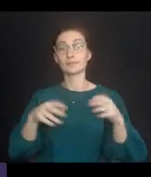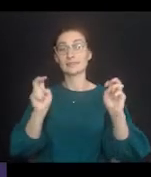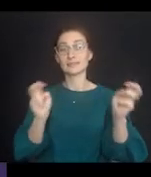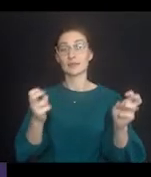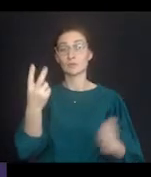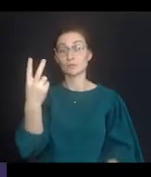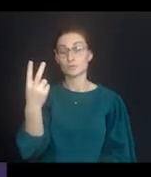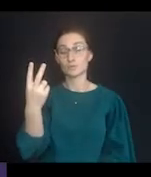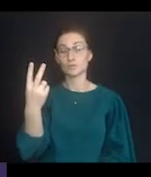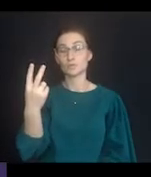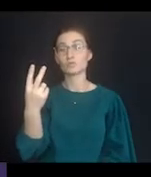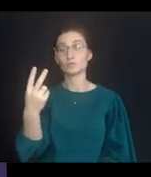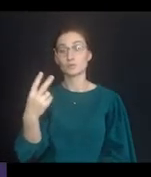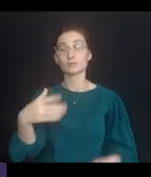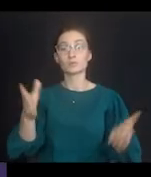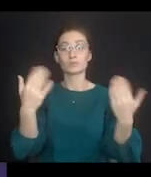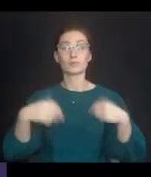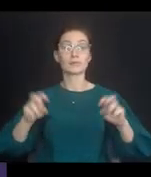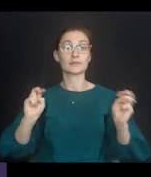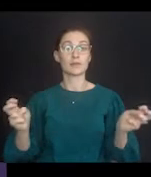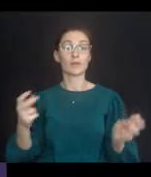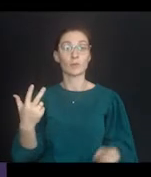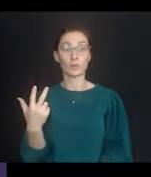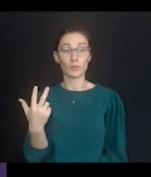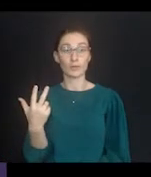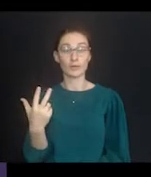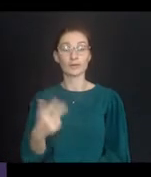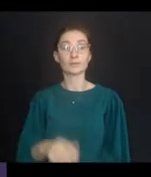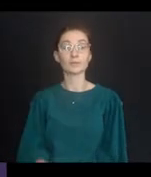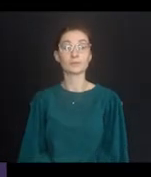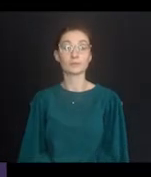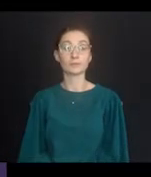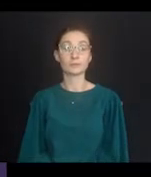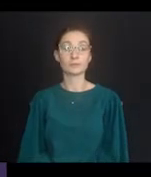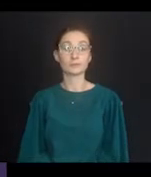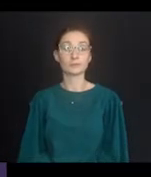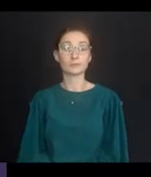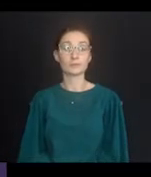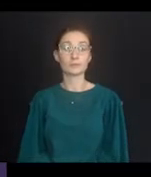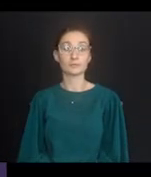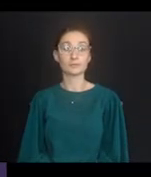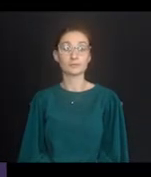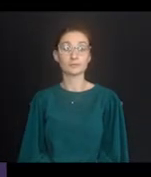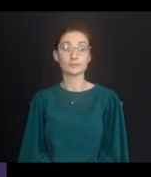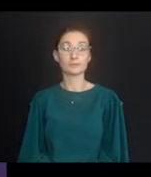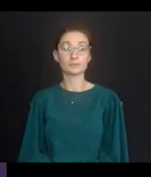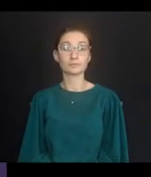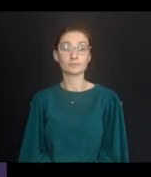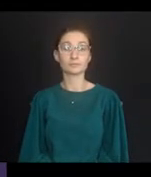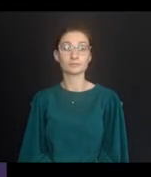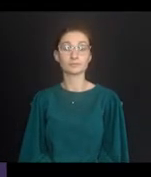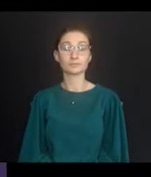Title II and its implementing regulations. well as Title III and its implementing regulations.